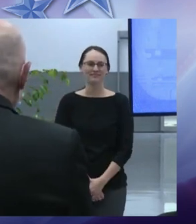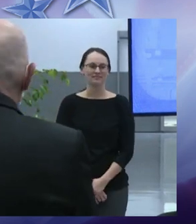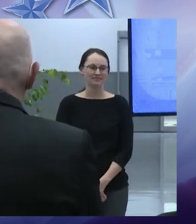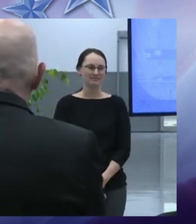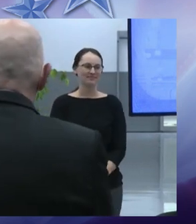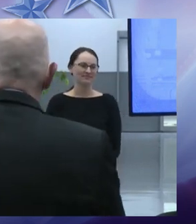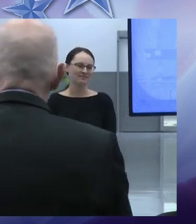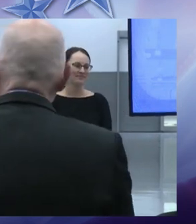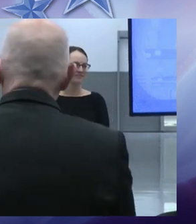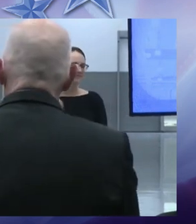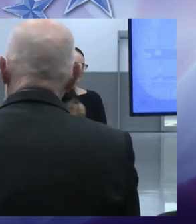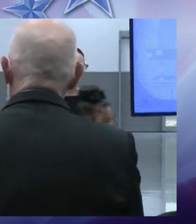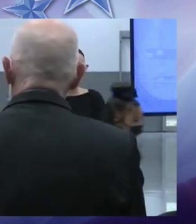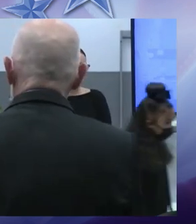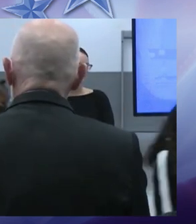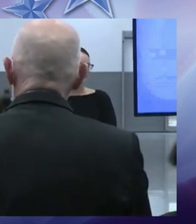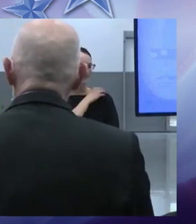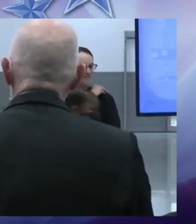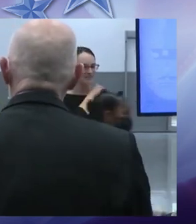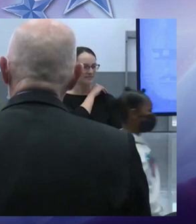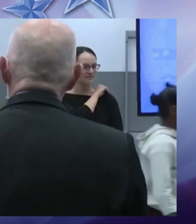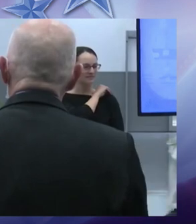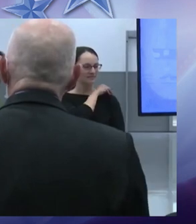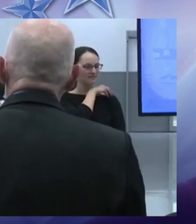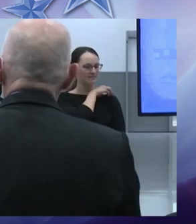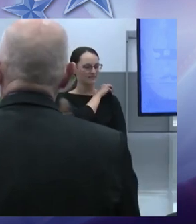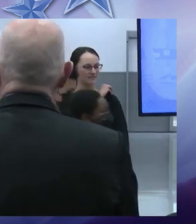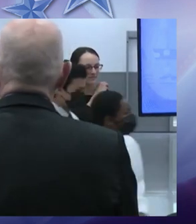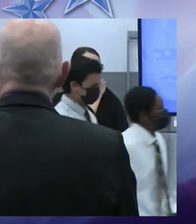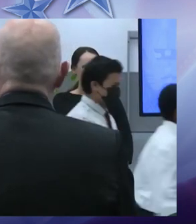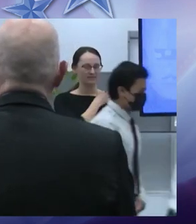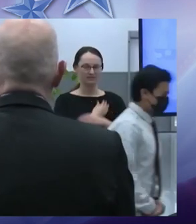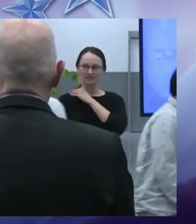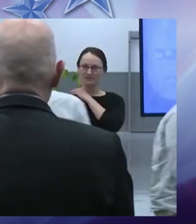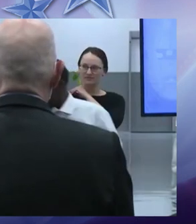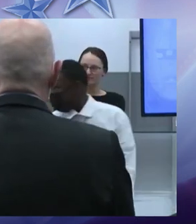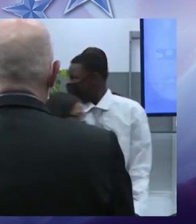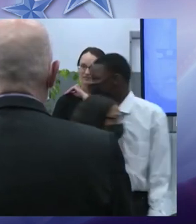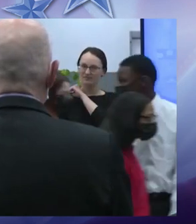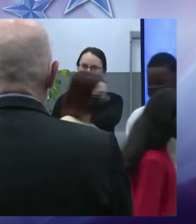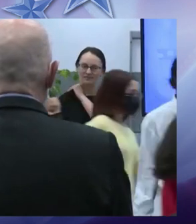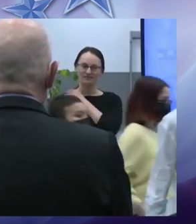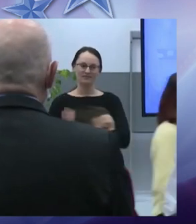You messed up one. You messed up. I'm. You messed key. We must messed up one.